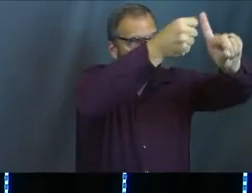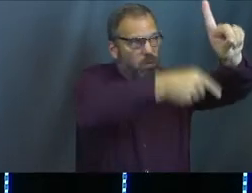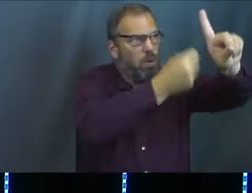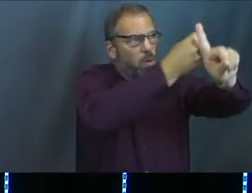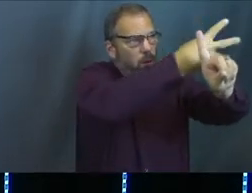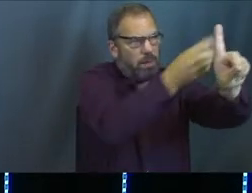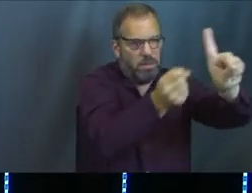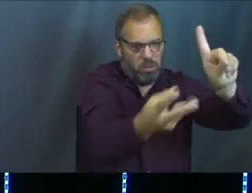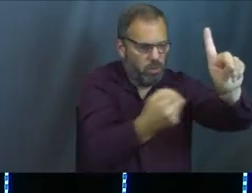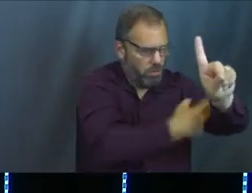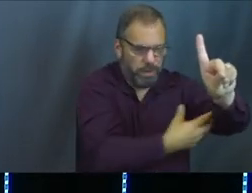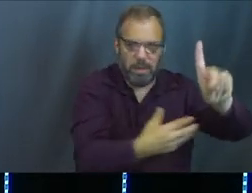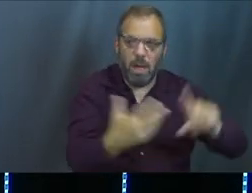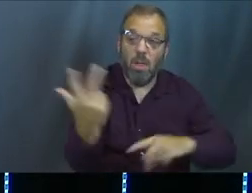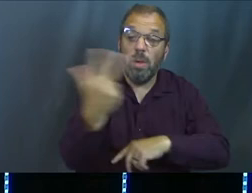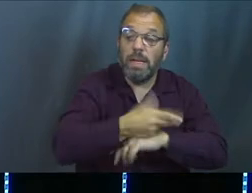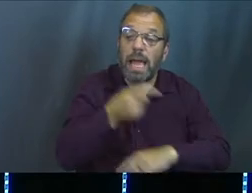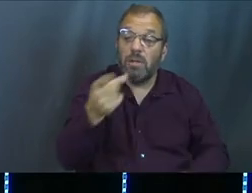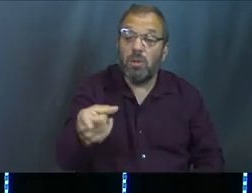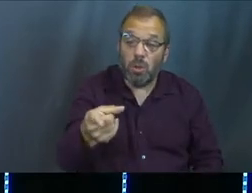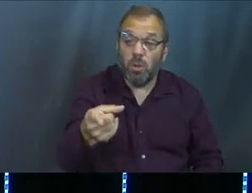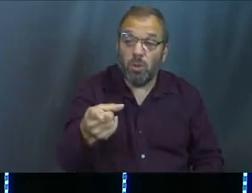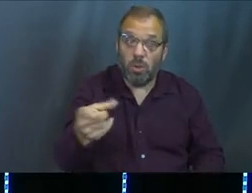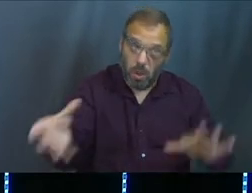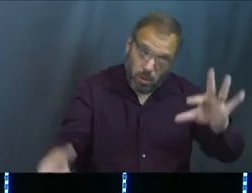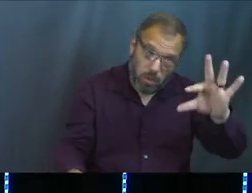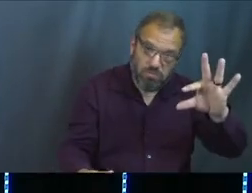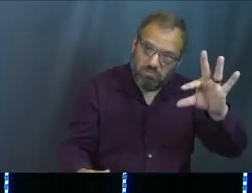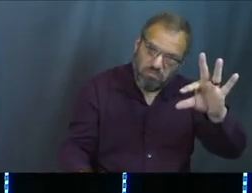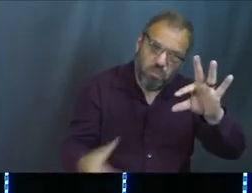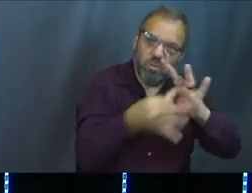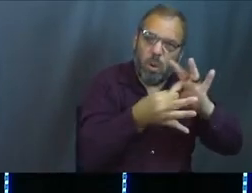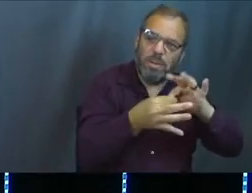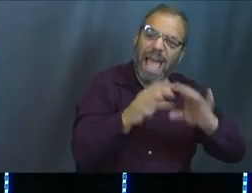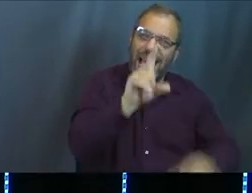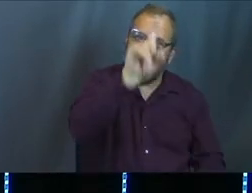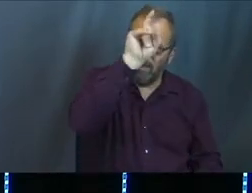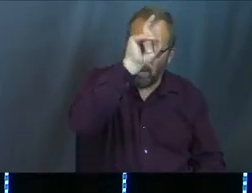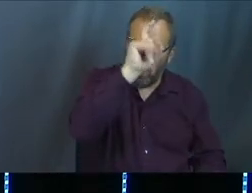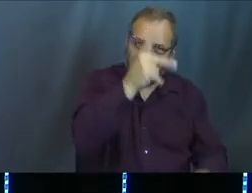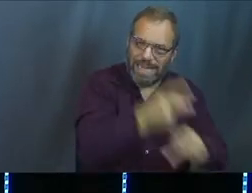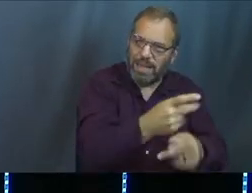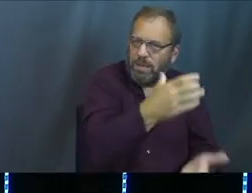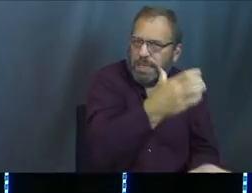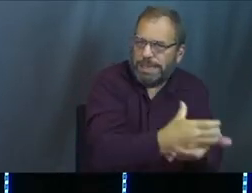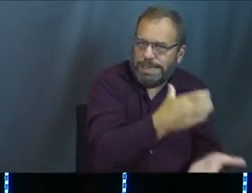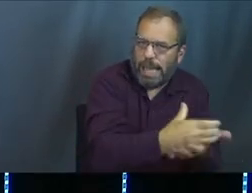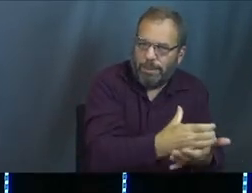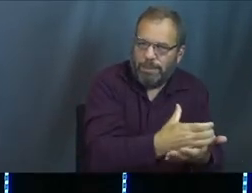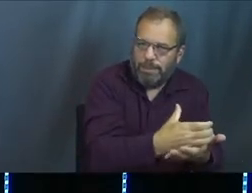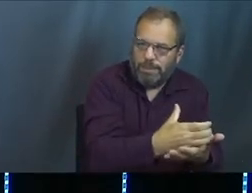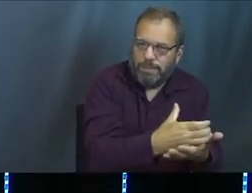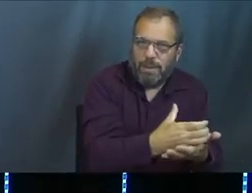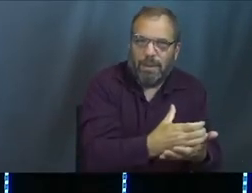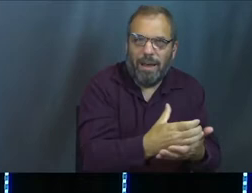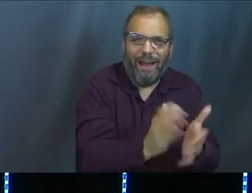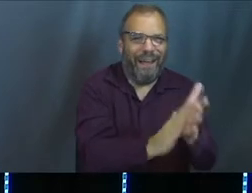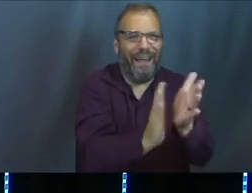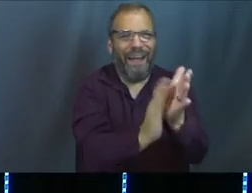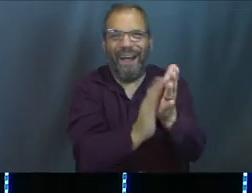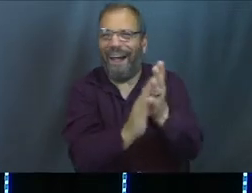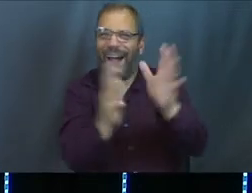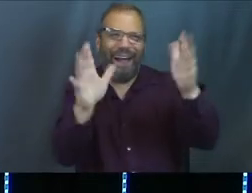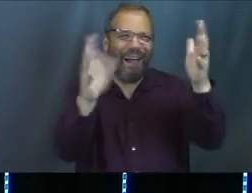in three days, you are going to be restored as Pharaoh's cupbearer. Let's go. Make some noise for the